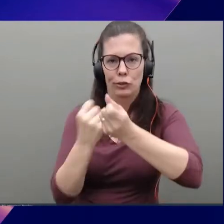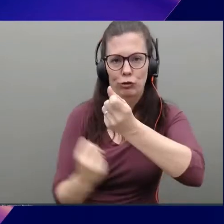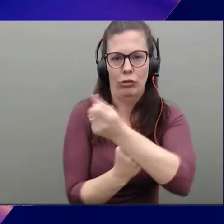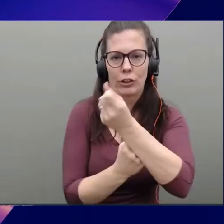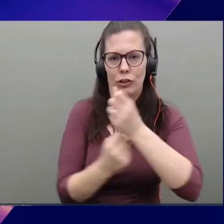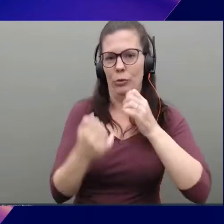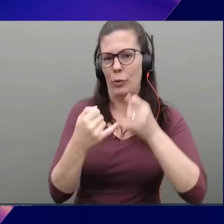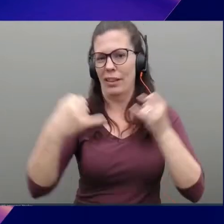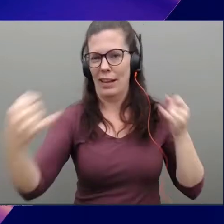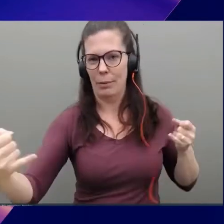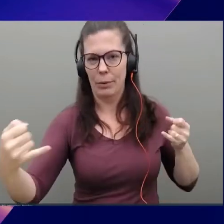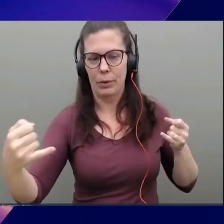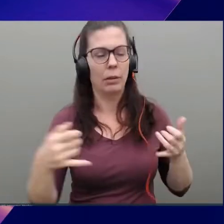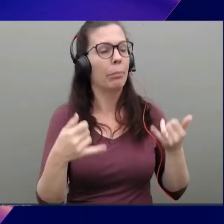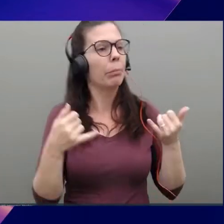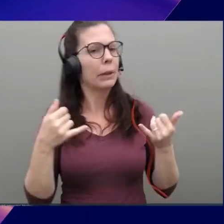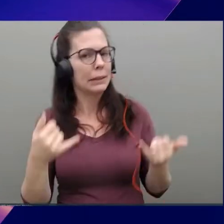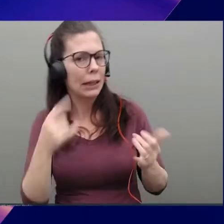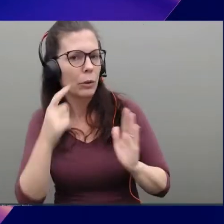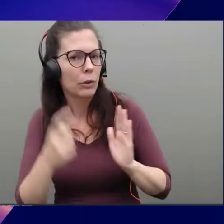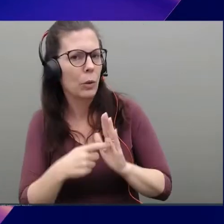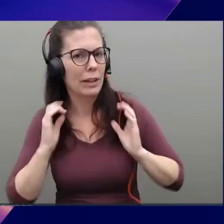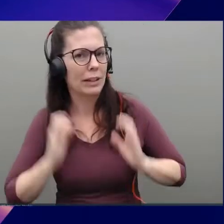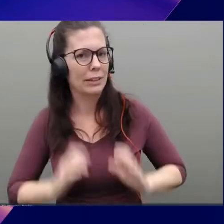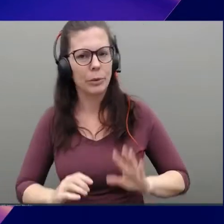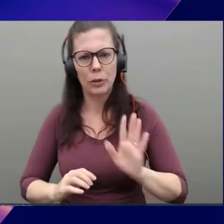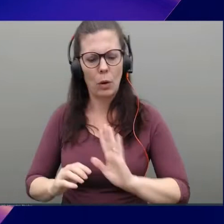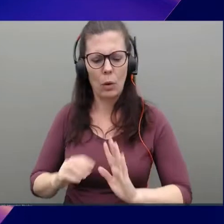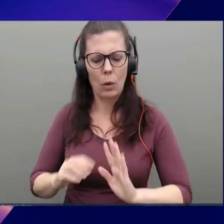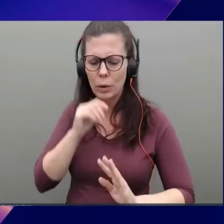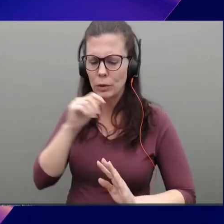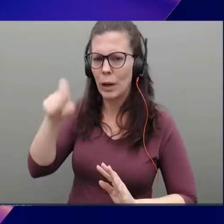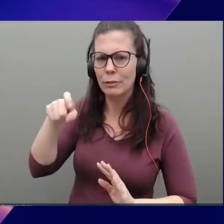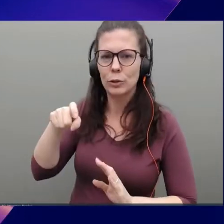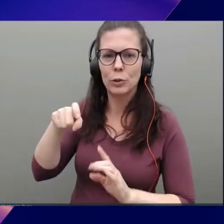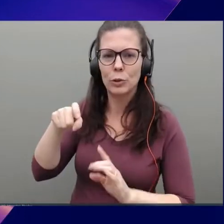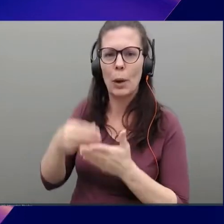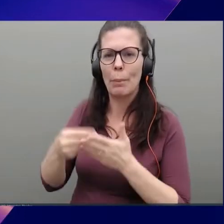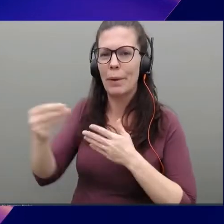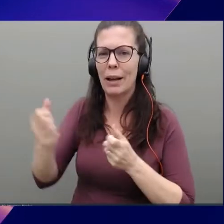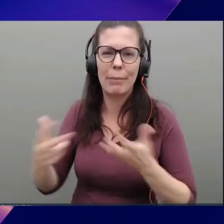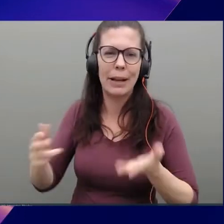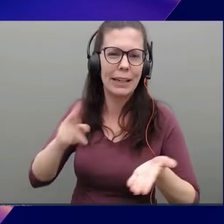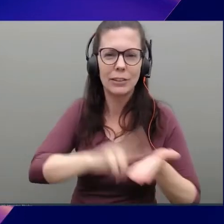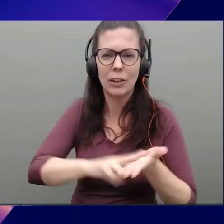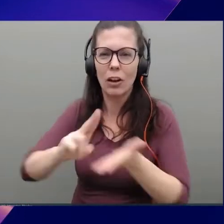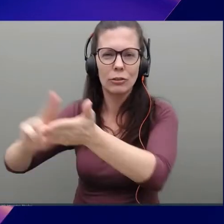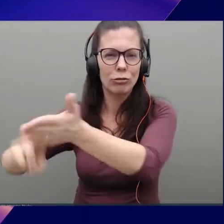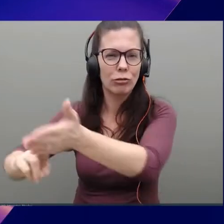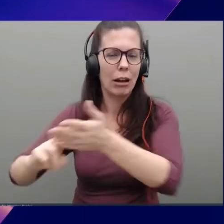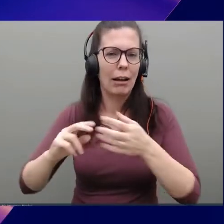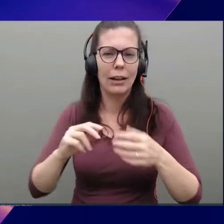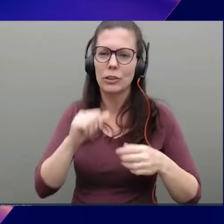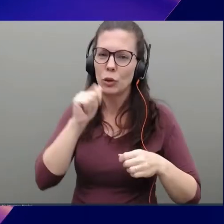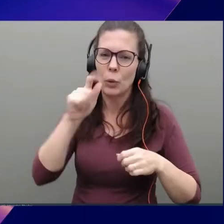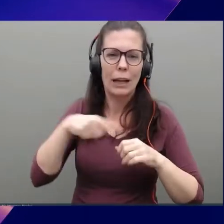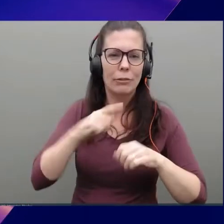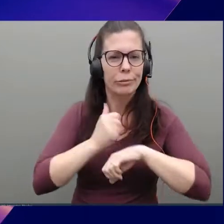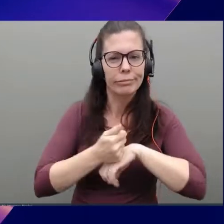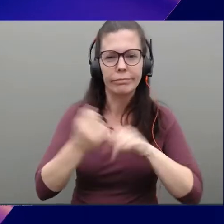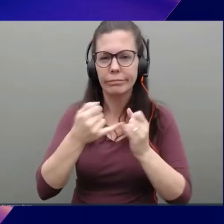now we're saying customers, like, hey, you don't need to go, like, buy a bunch of contracts or, you know, run cables yourself.